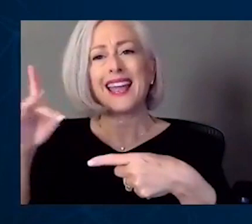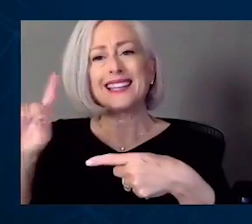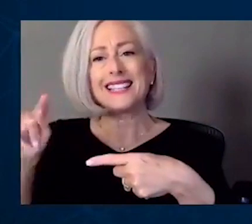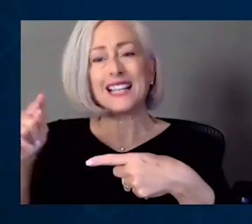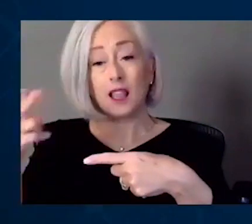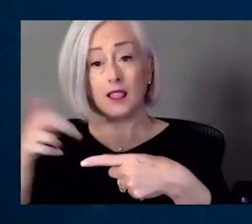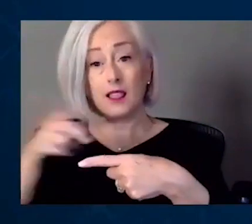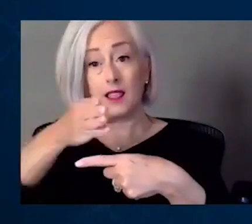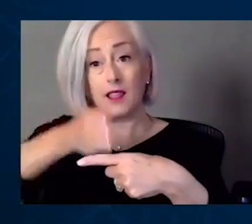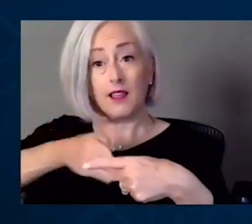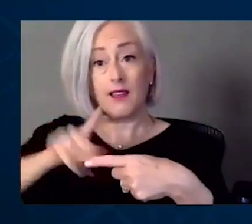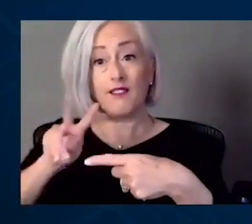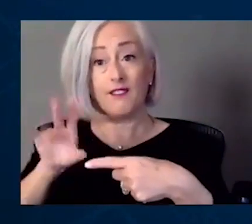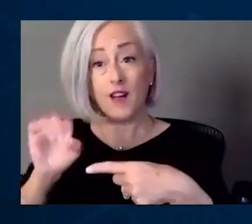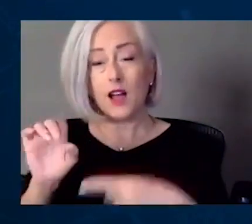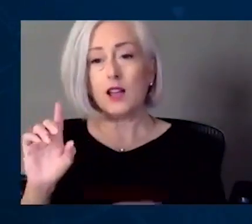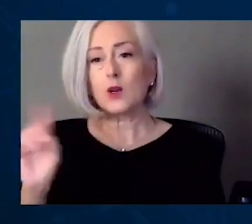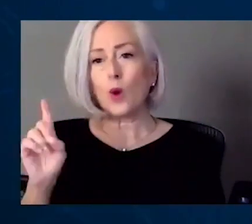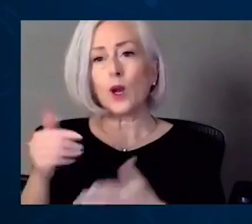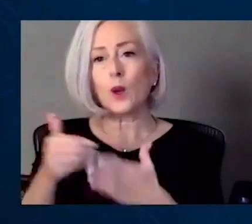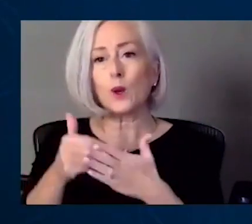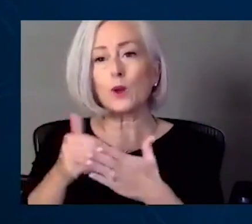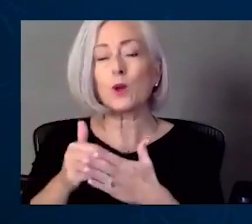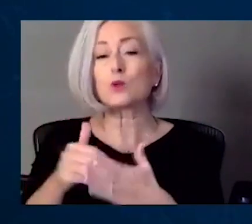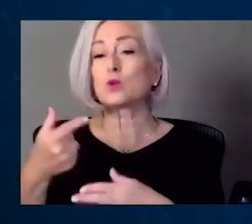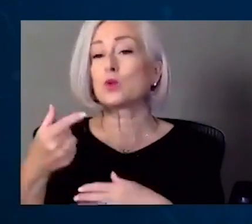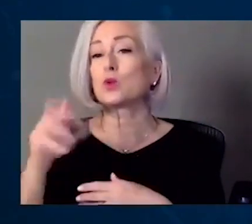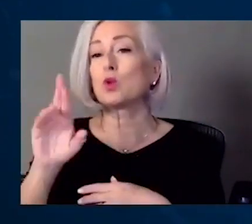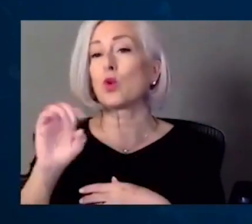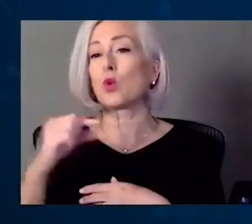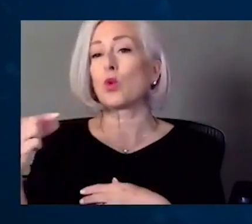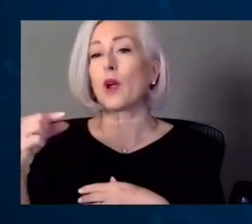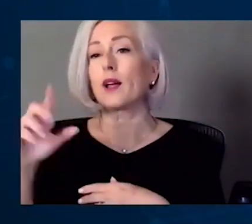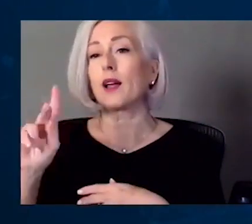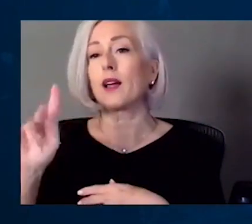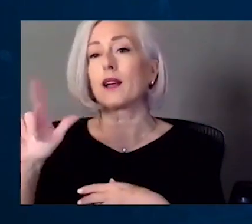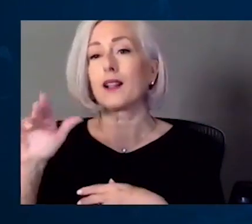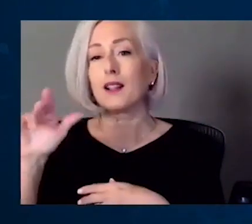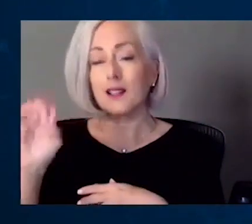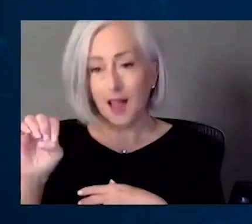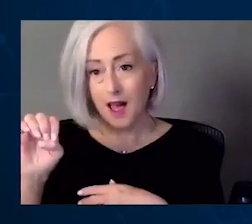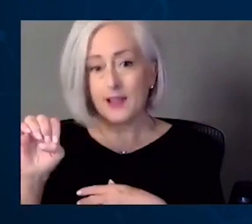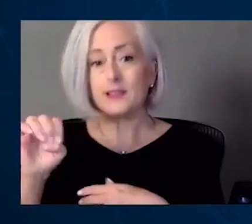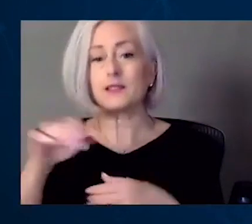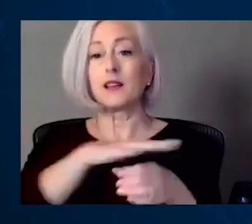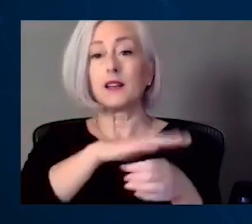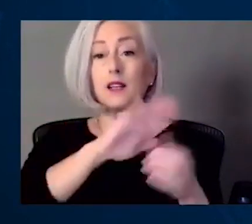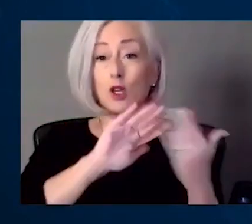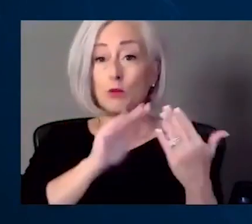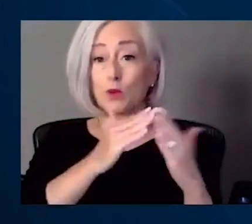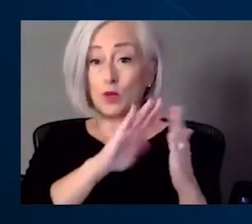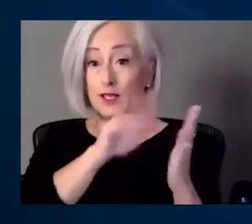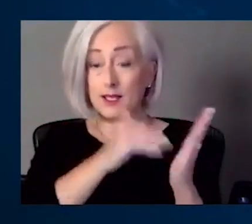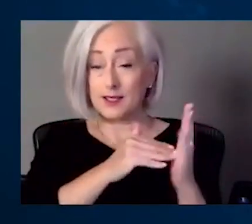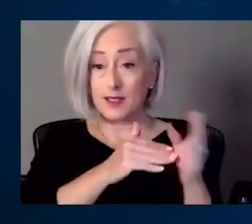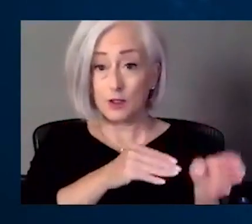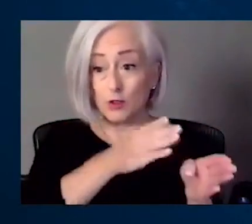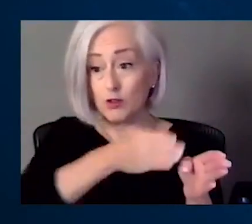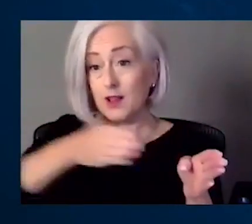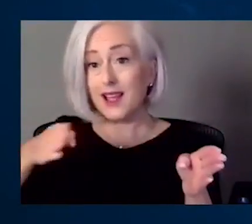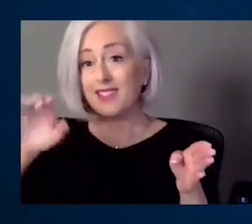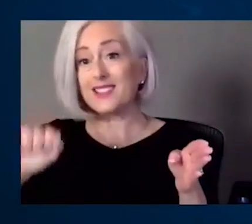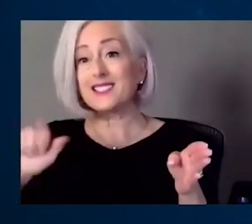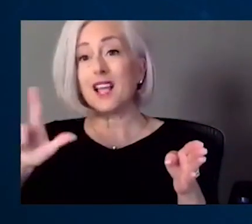Center and the South Lawn of the Negro Leagues Museum and Casey Jazz Museum. And so that's a